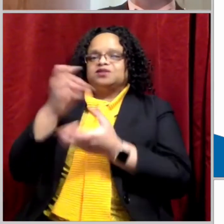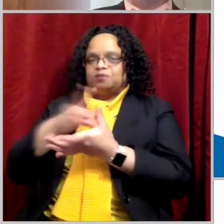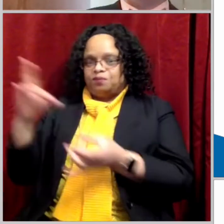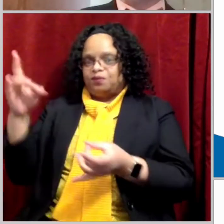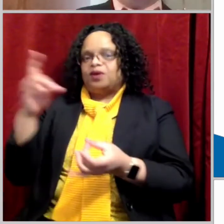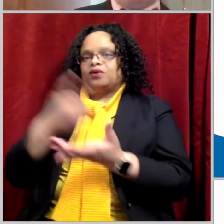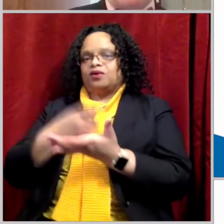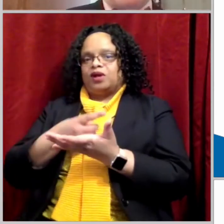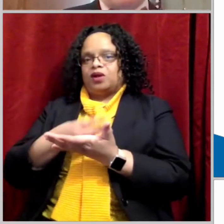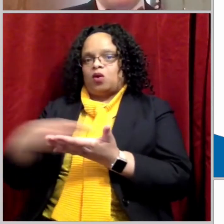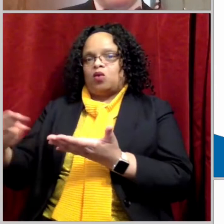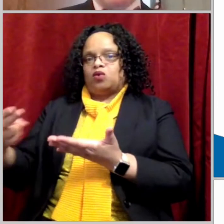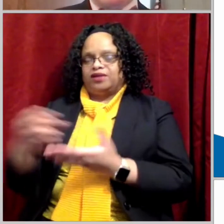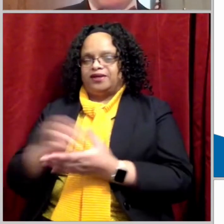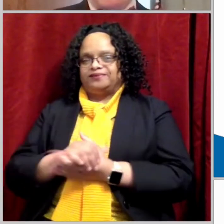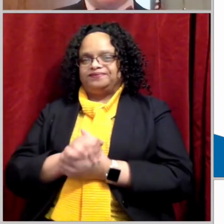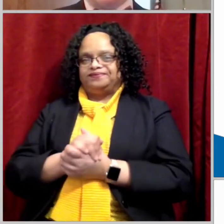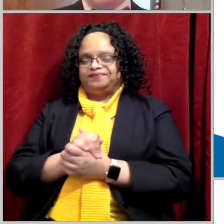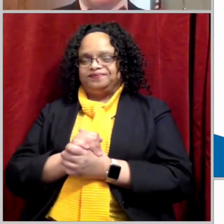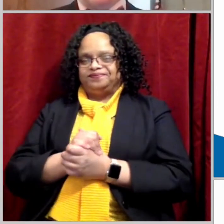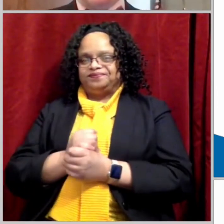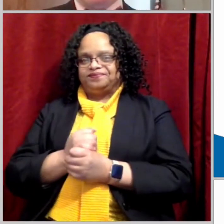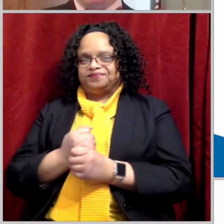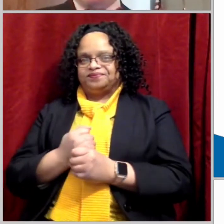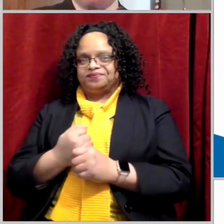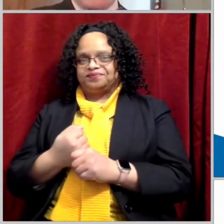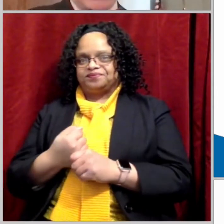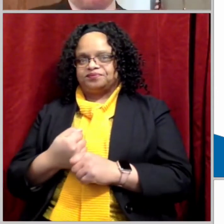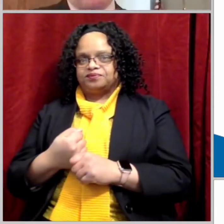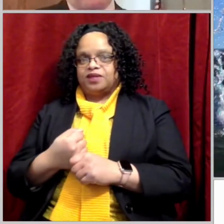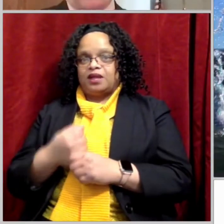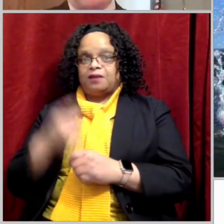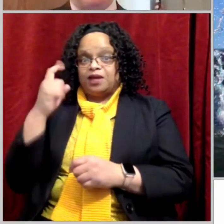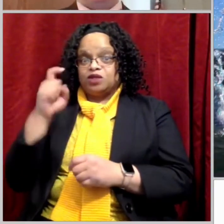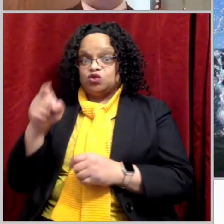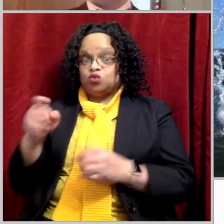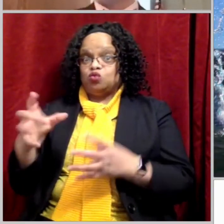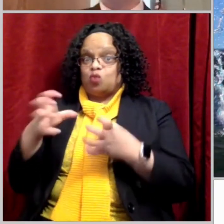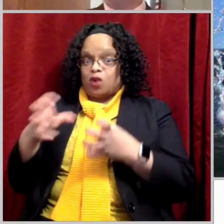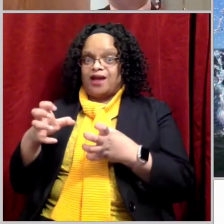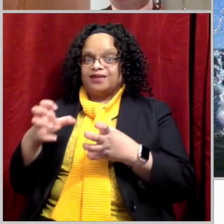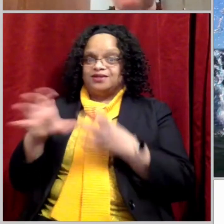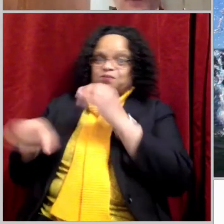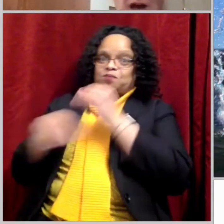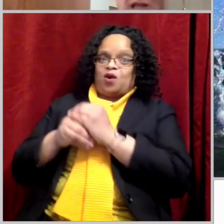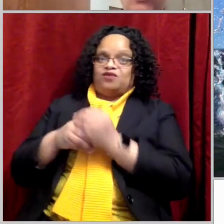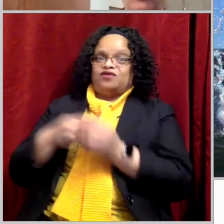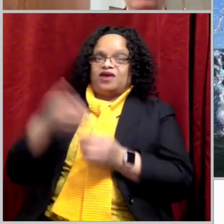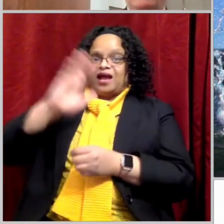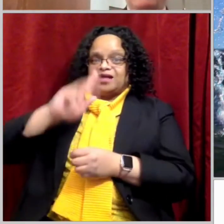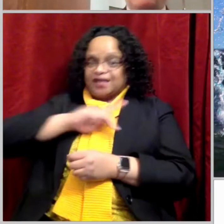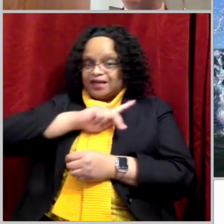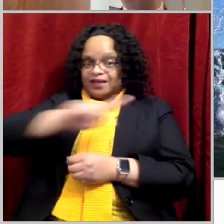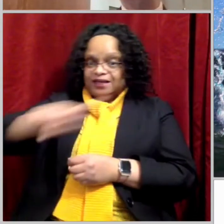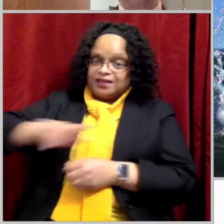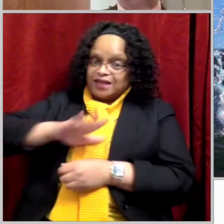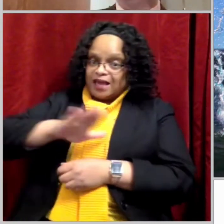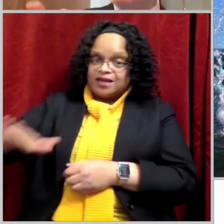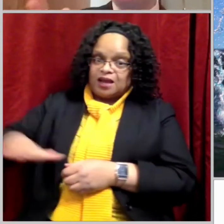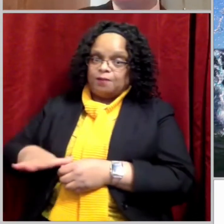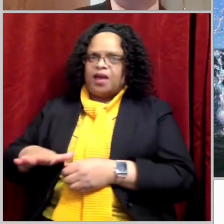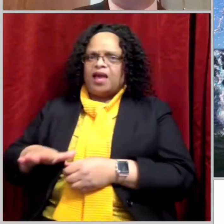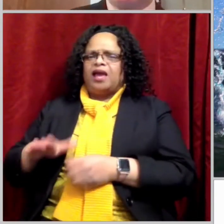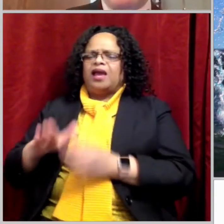because you have a desire to belong to God's kingdom. I pray that you follow in these